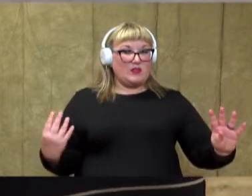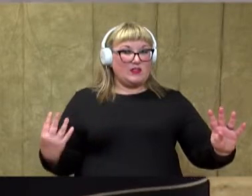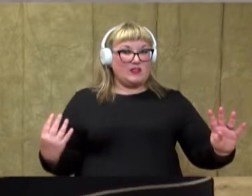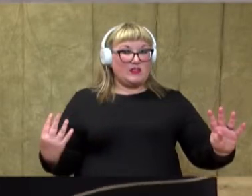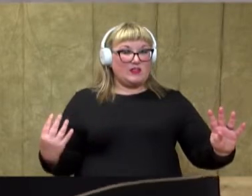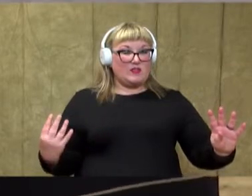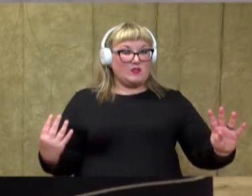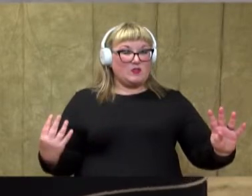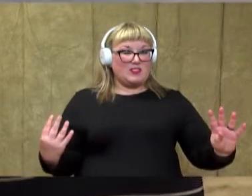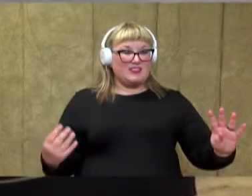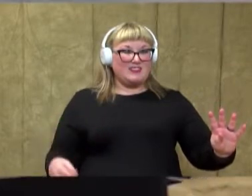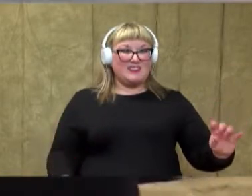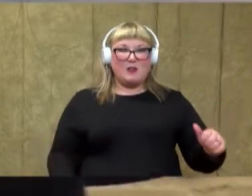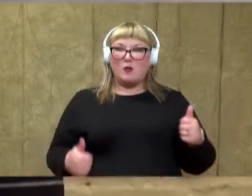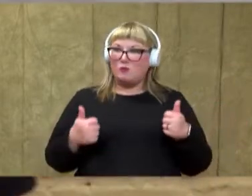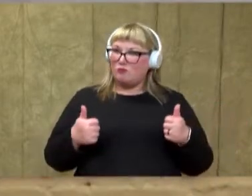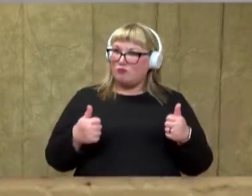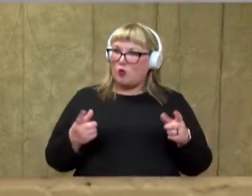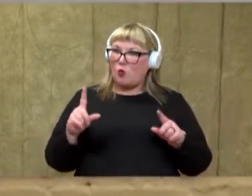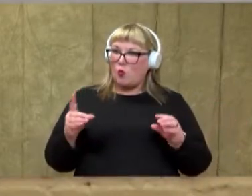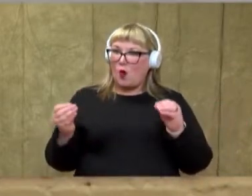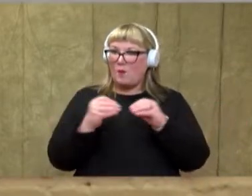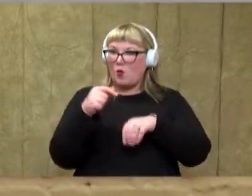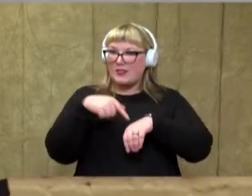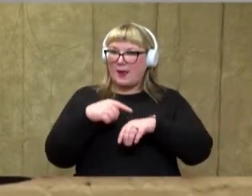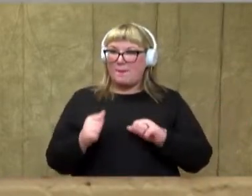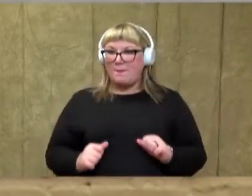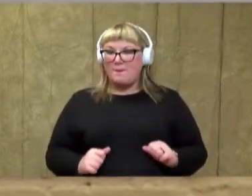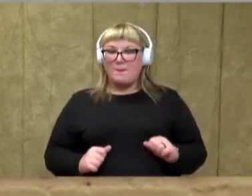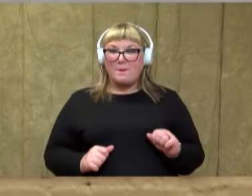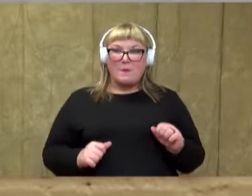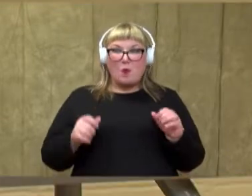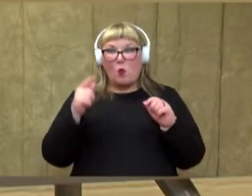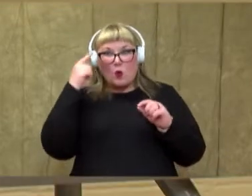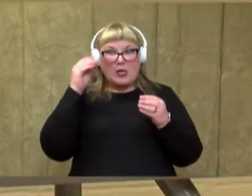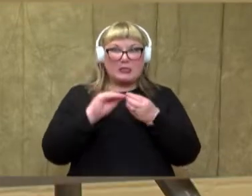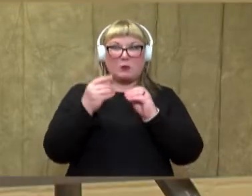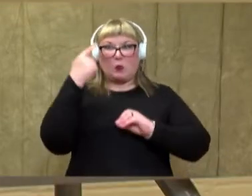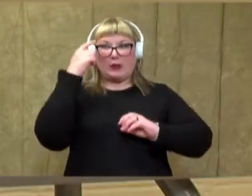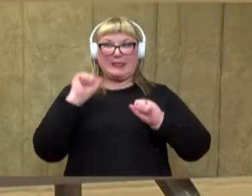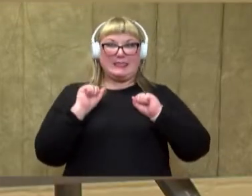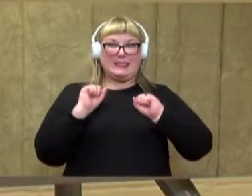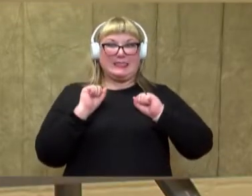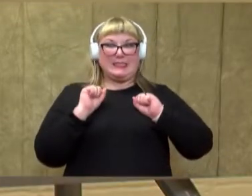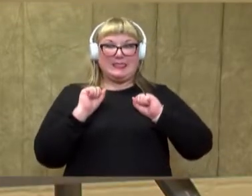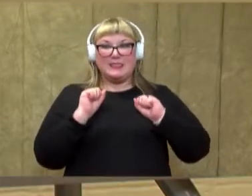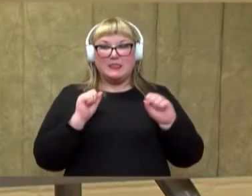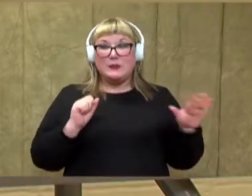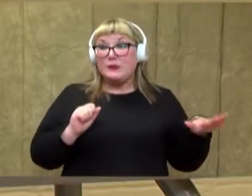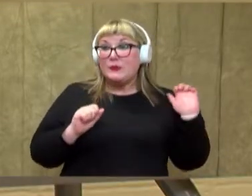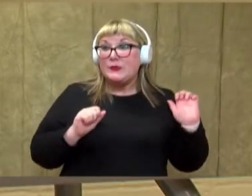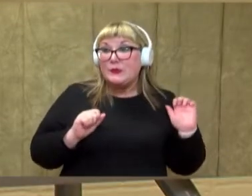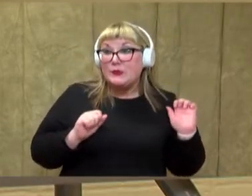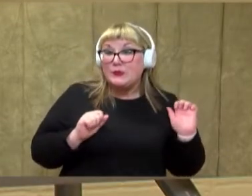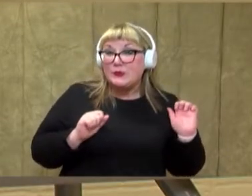13, 14. All right, let's pop it one last time. What number do you think is going to come up? Let's see.